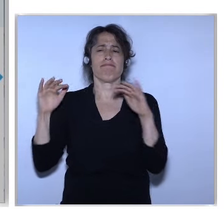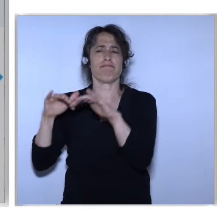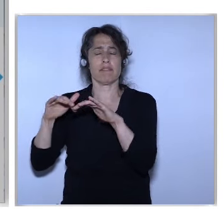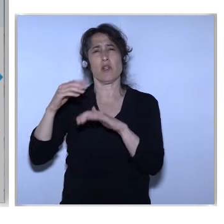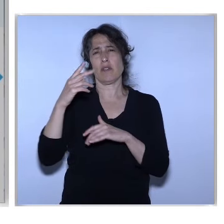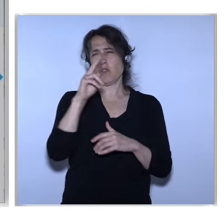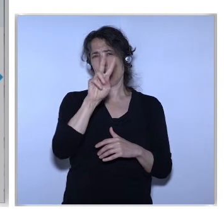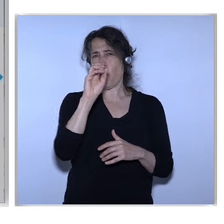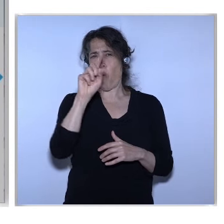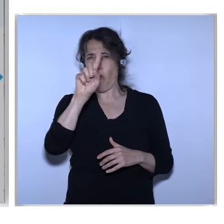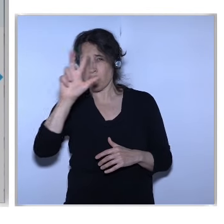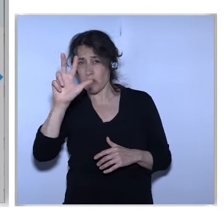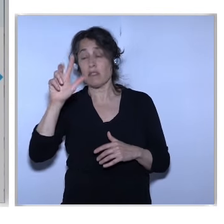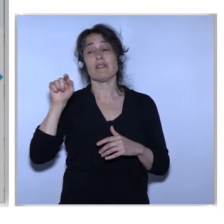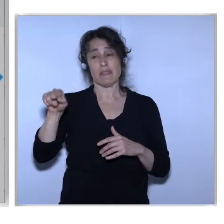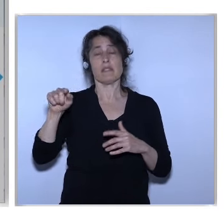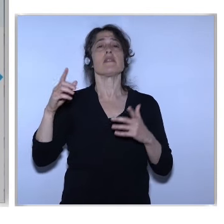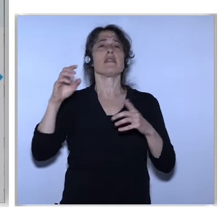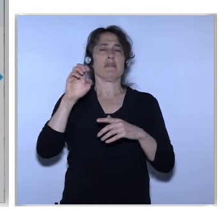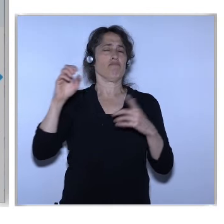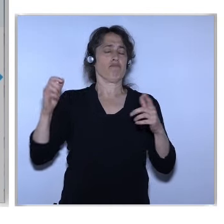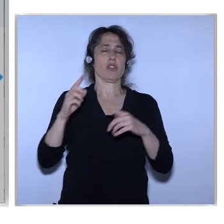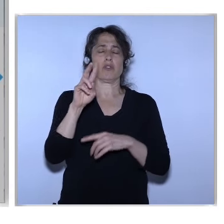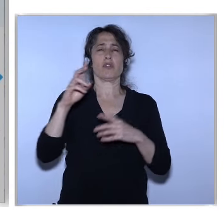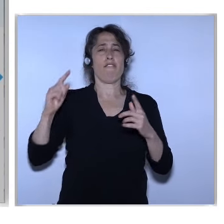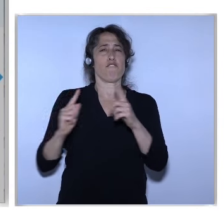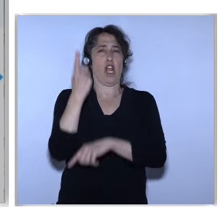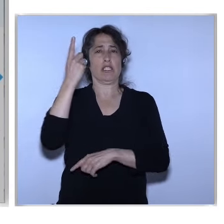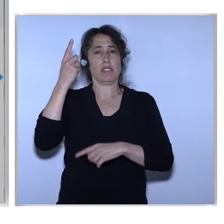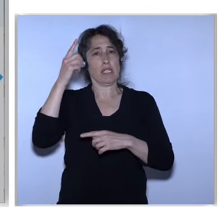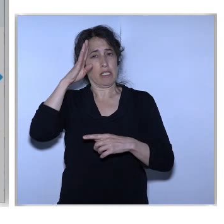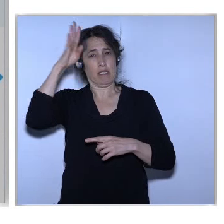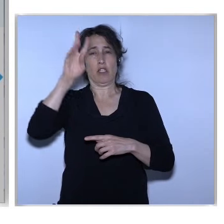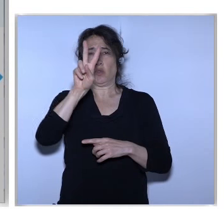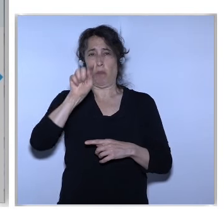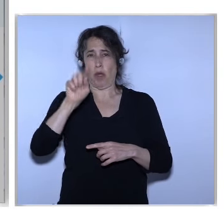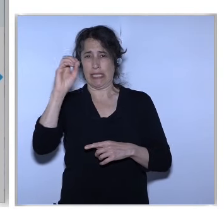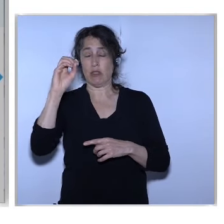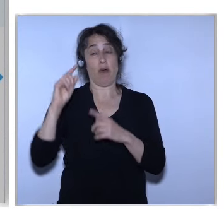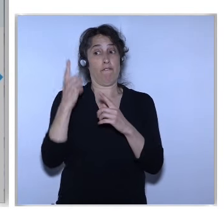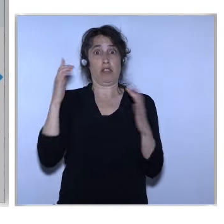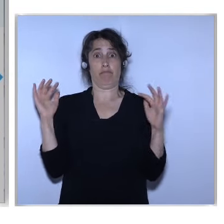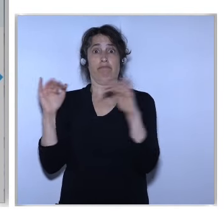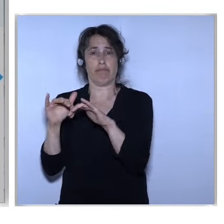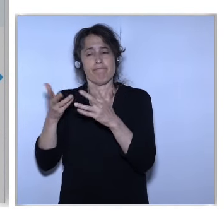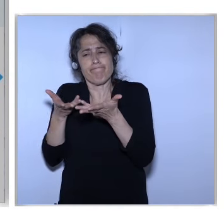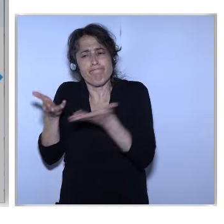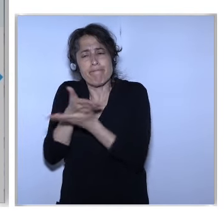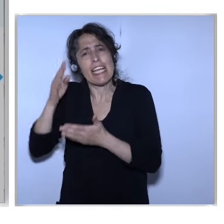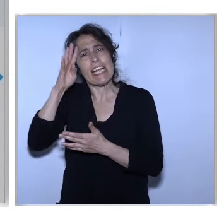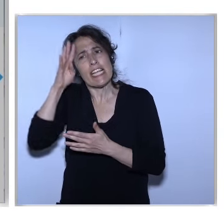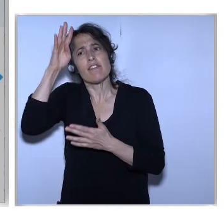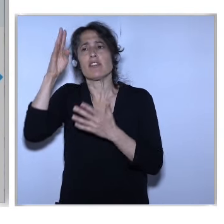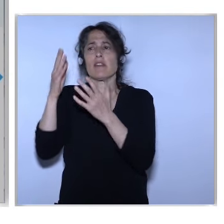hosting The EU Open Innovation 2.0 The first conference With a mission To develop A widespread Innovation